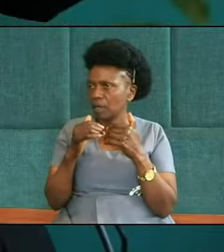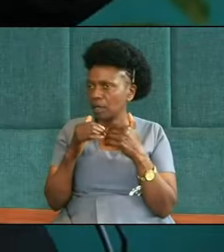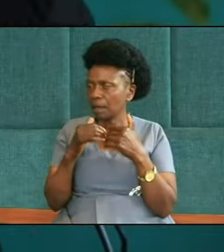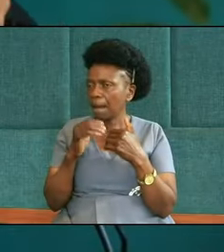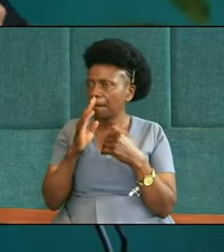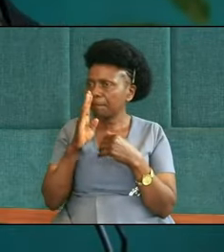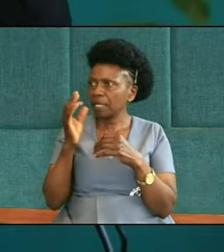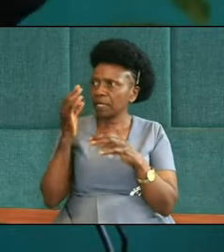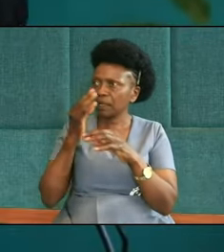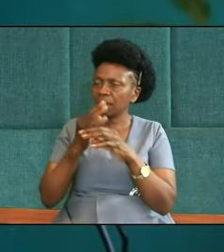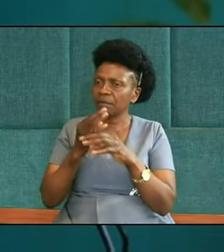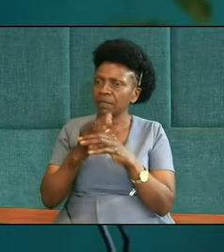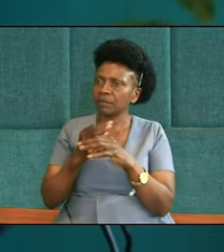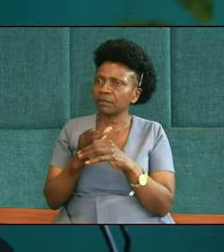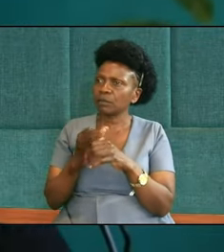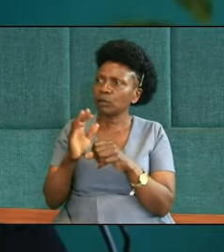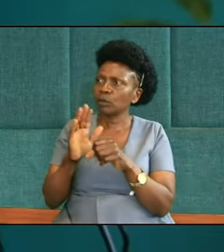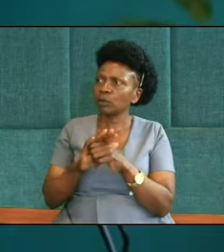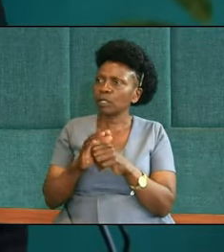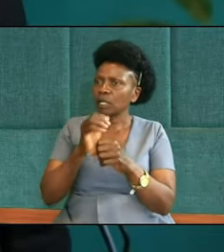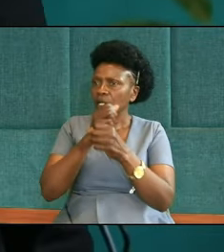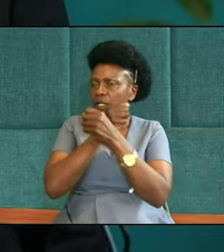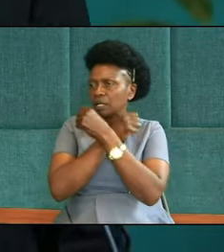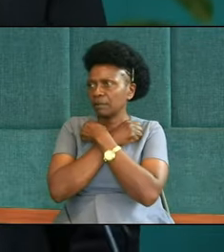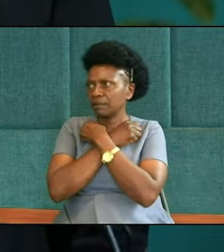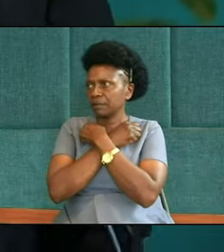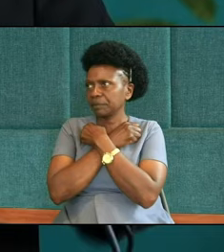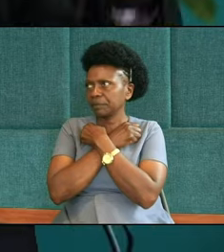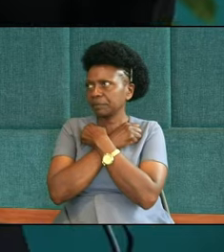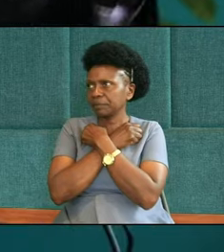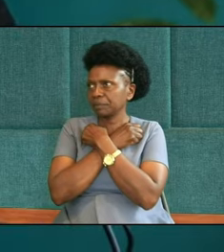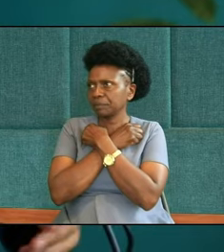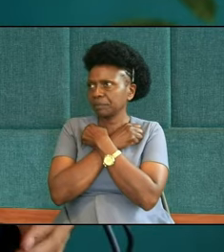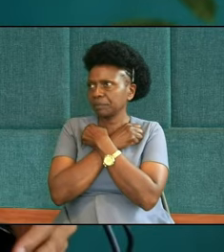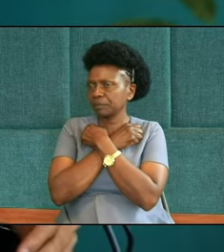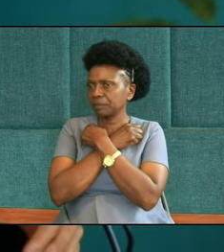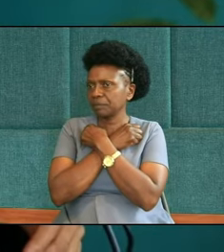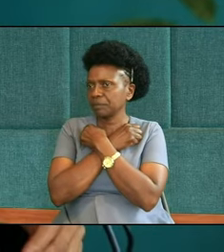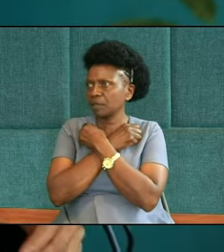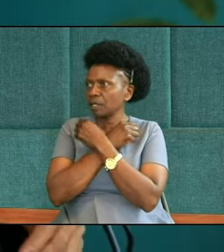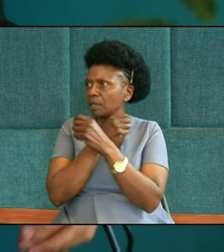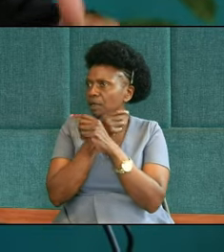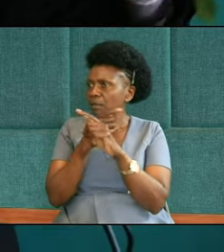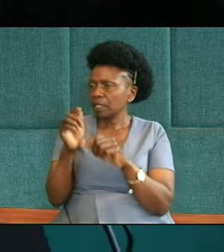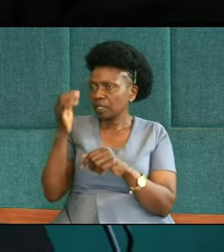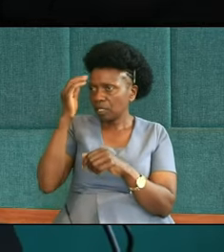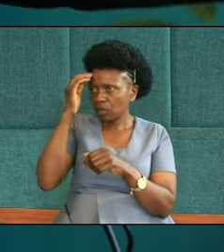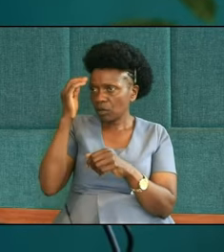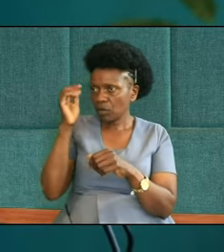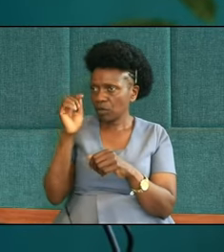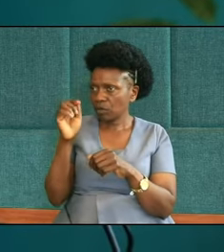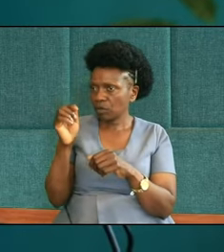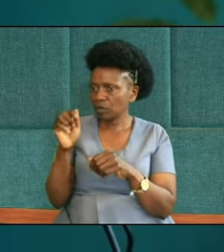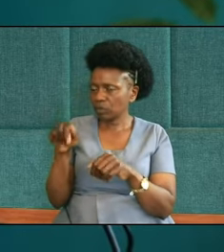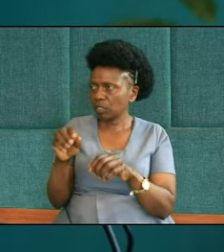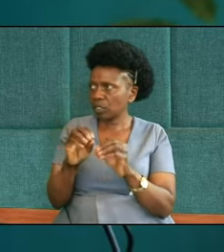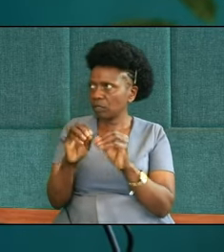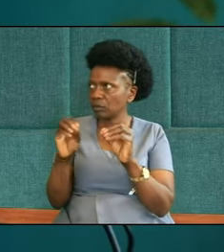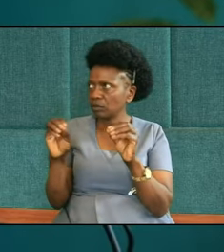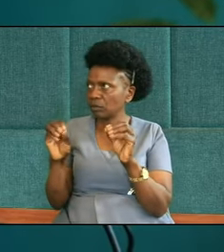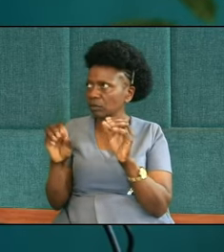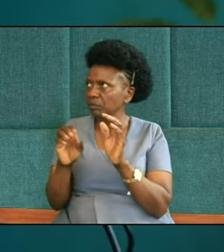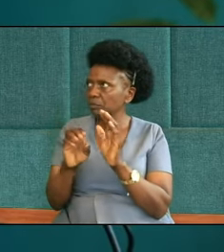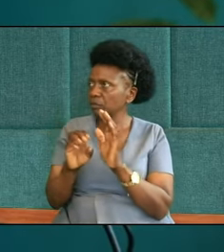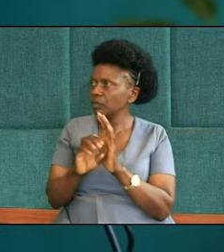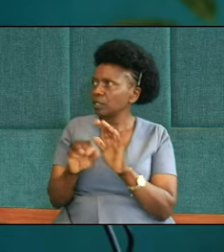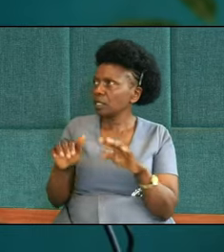faithfully loving and walking with Jesus. I don't know if there are any here today who may want to respond to Hebrews chapter 4